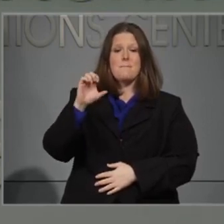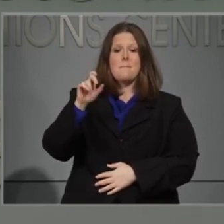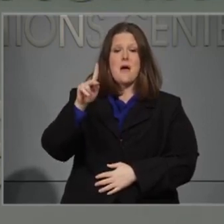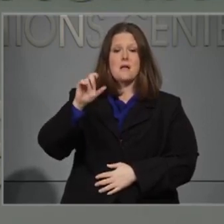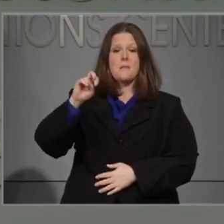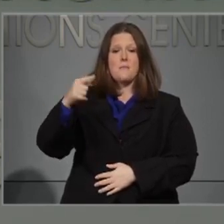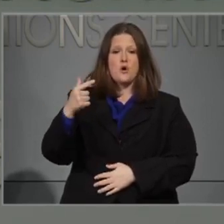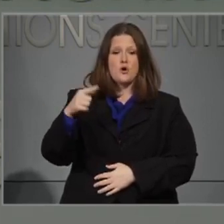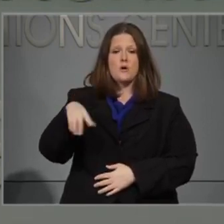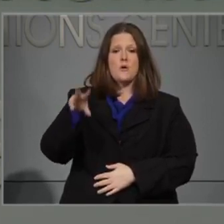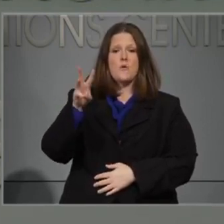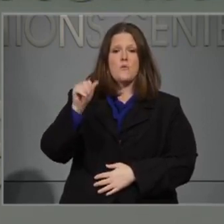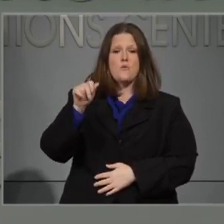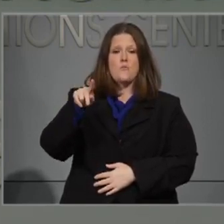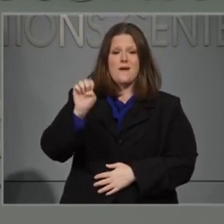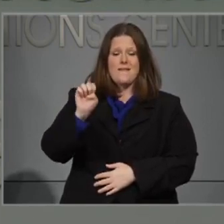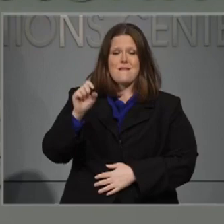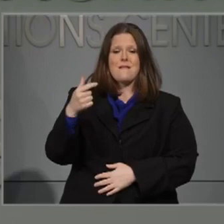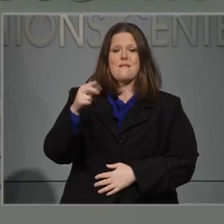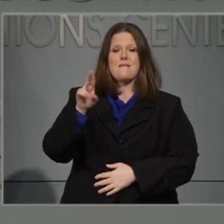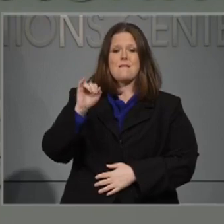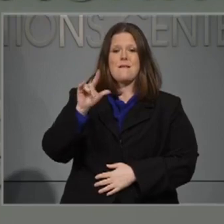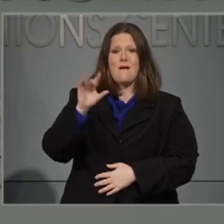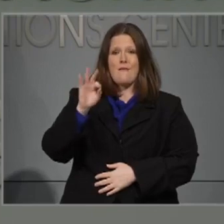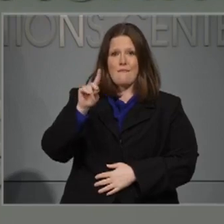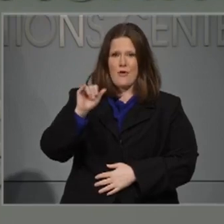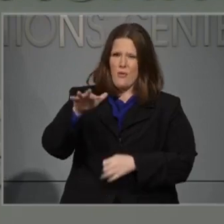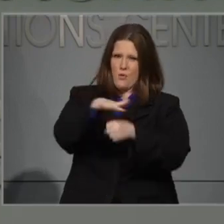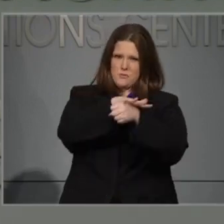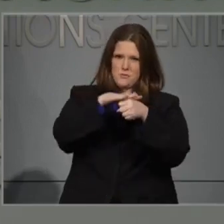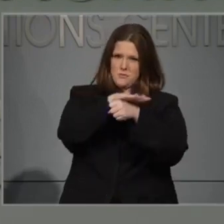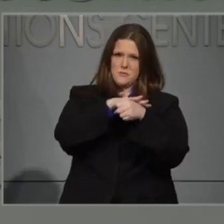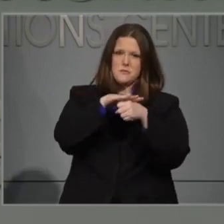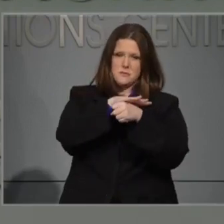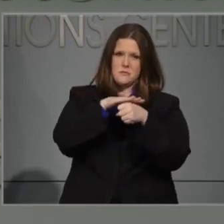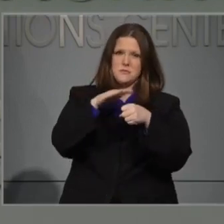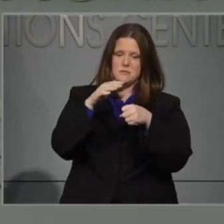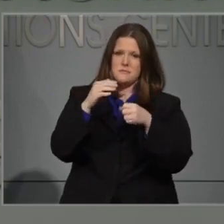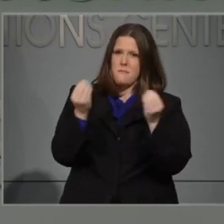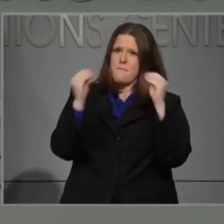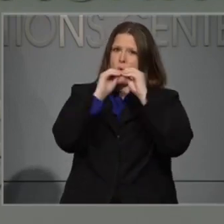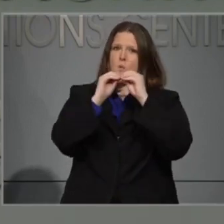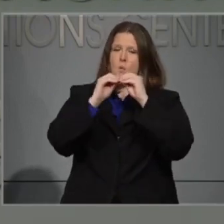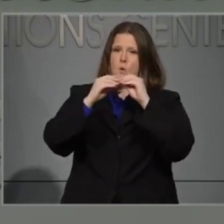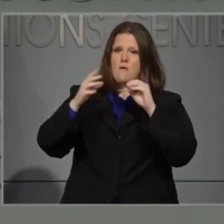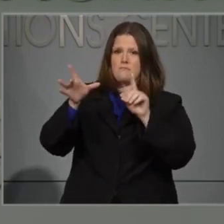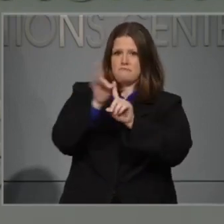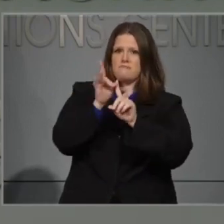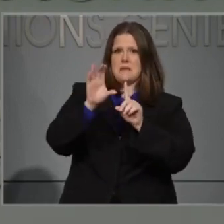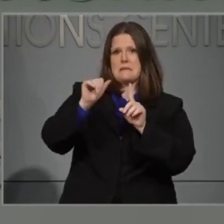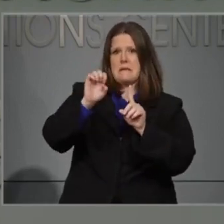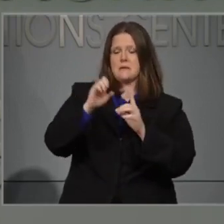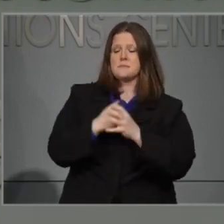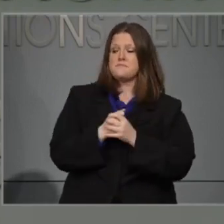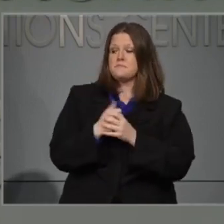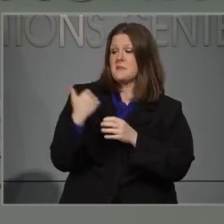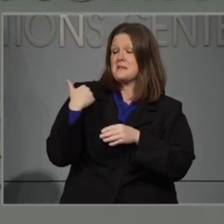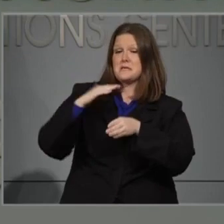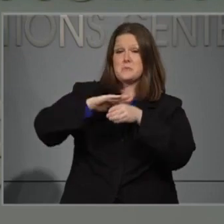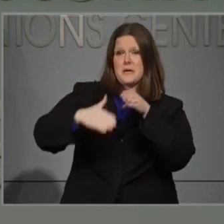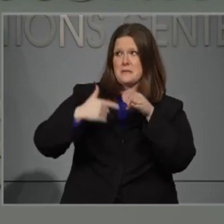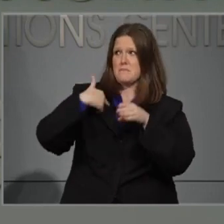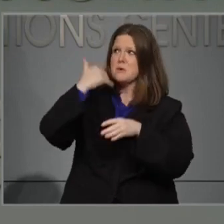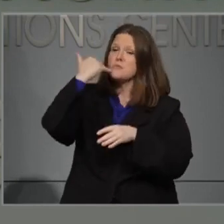are of particular concern. Over the weekend, I talked with Vice President Pence about North Carolina's concerning